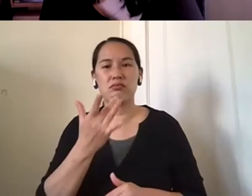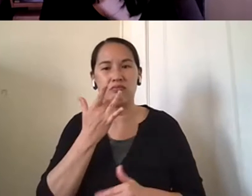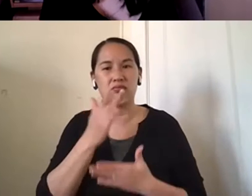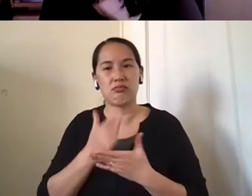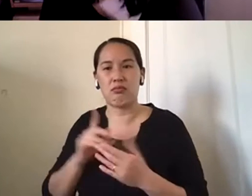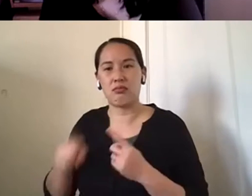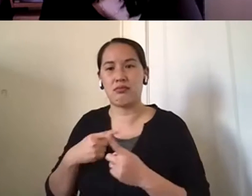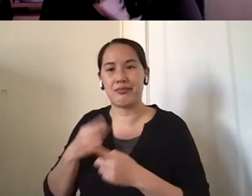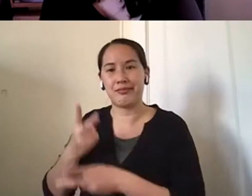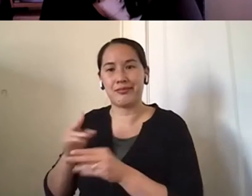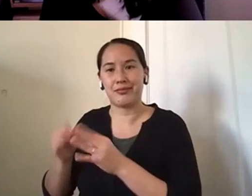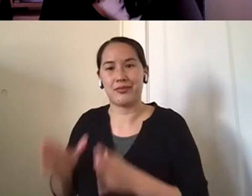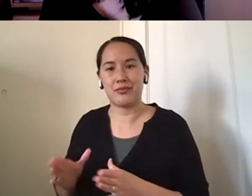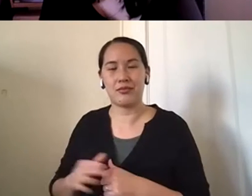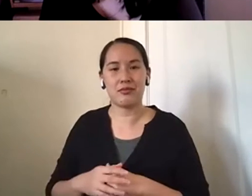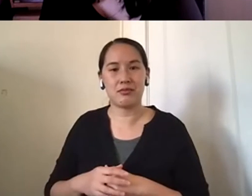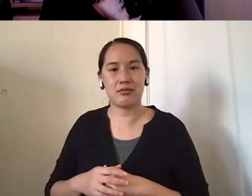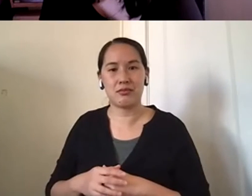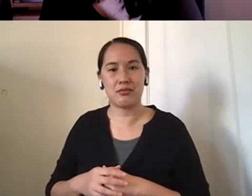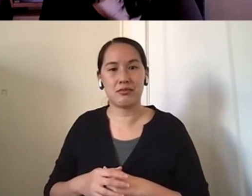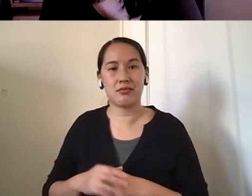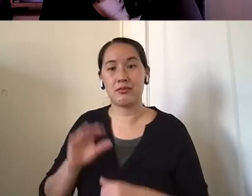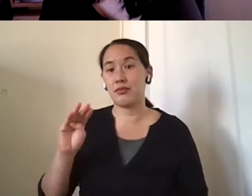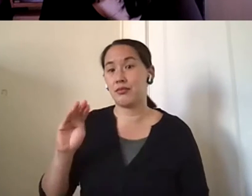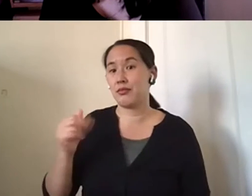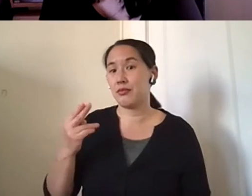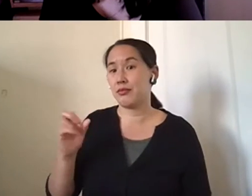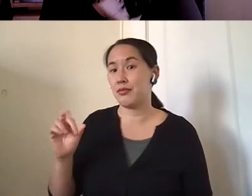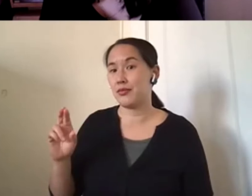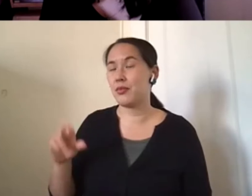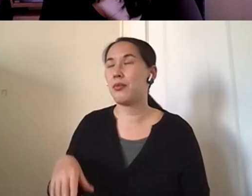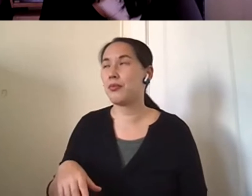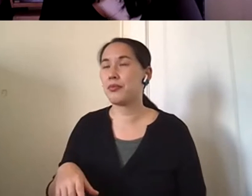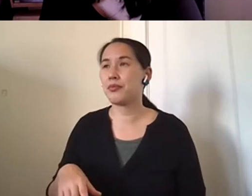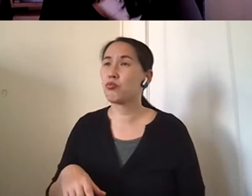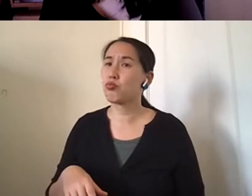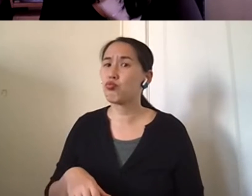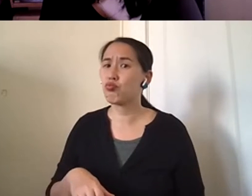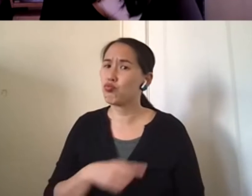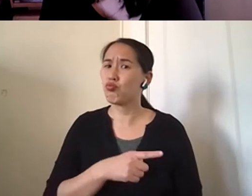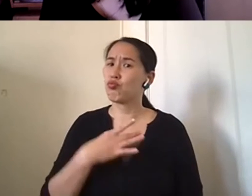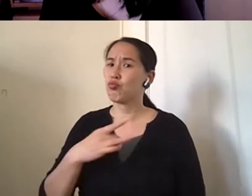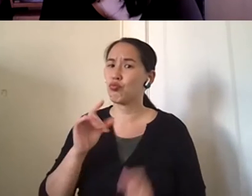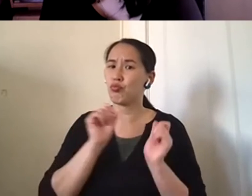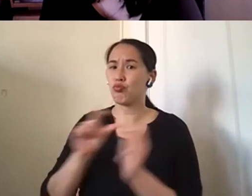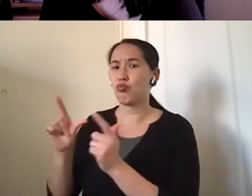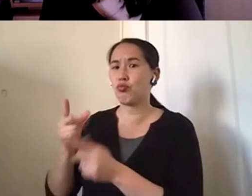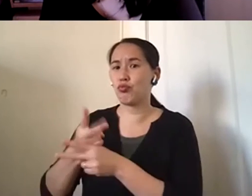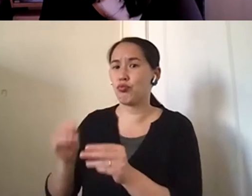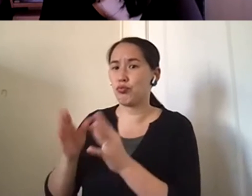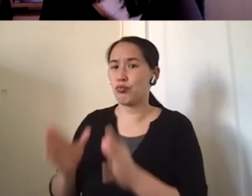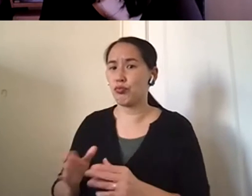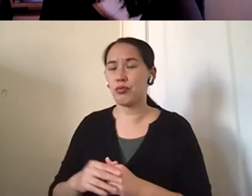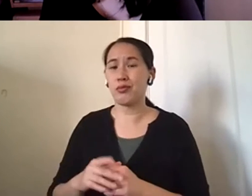them, do you think? I think so. She really liked every one of her caregivers. Um, I think she really